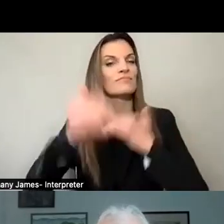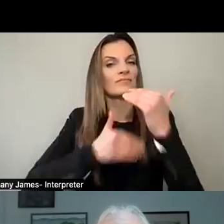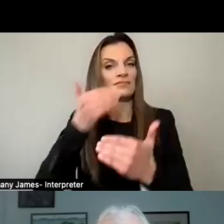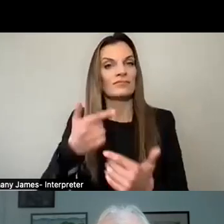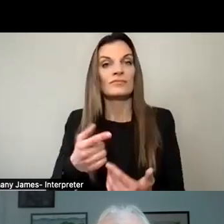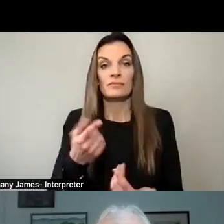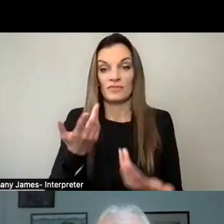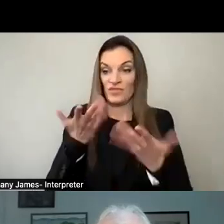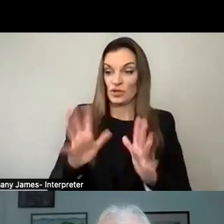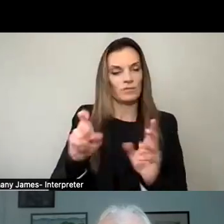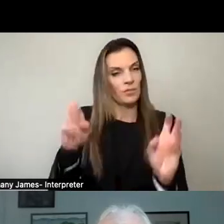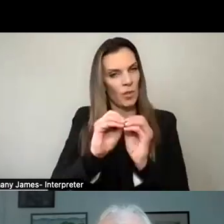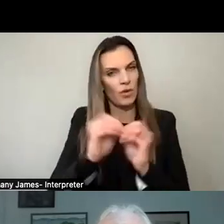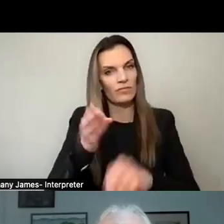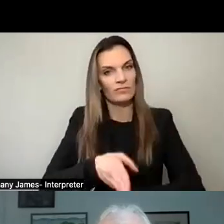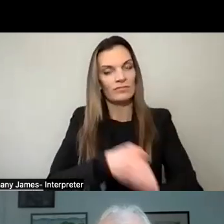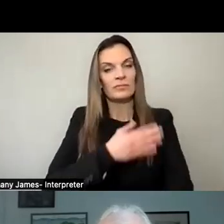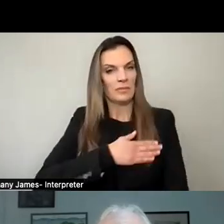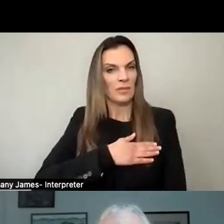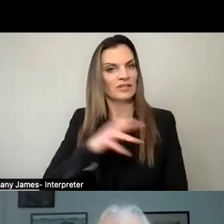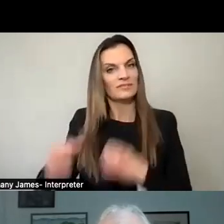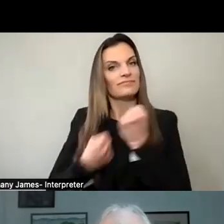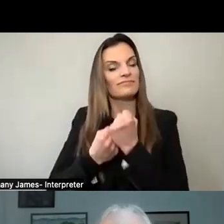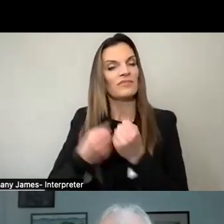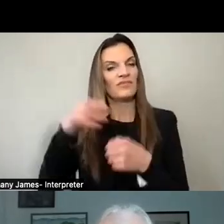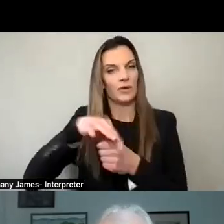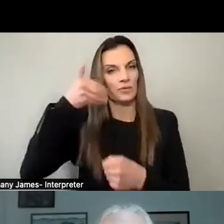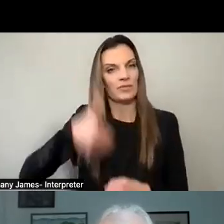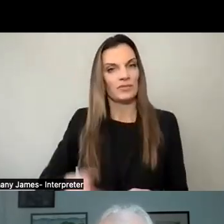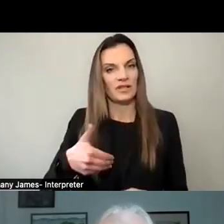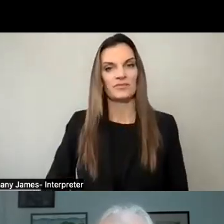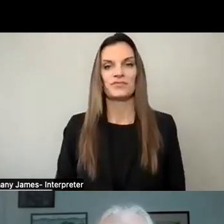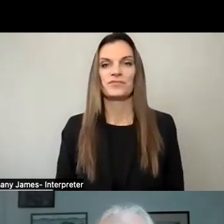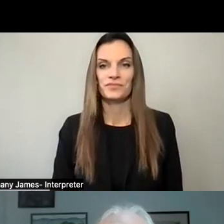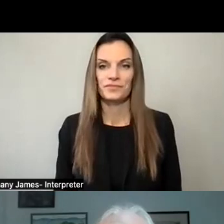I'm asking for your vote to continue leading our extraordinary transformation.